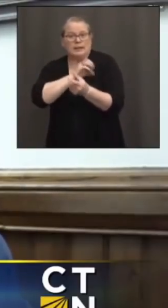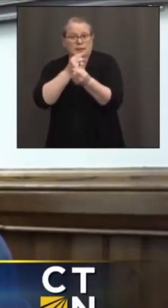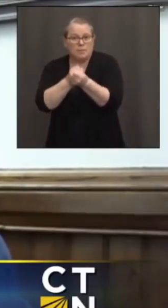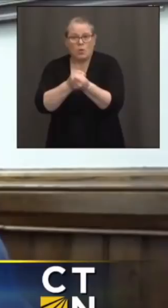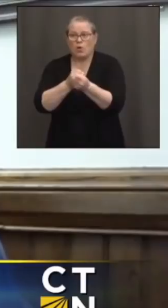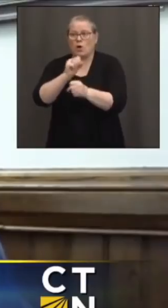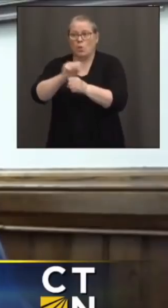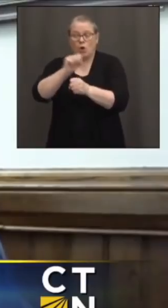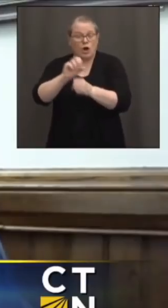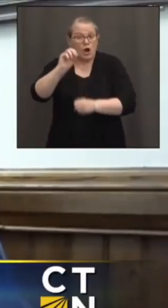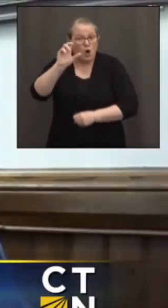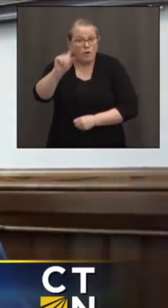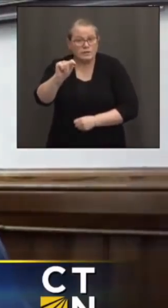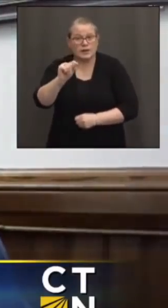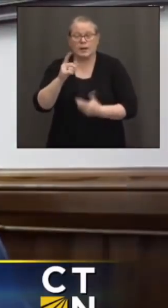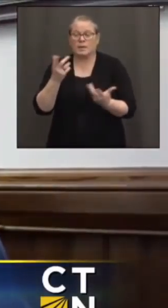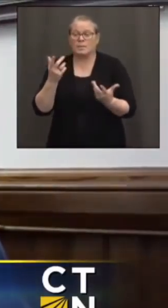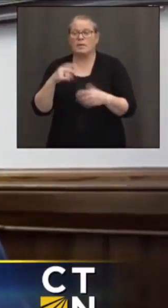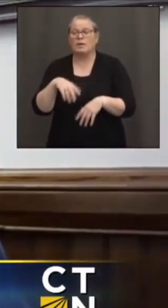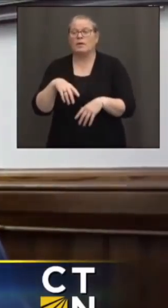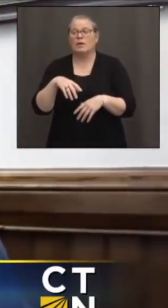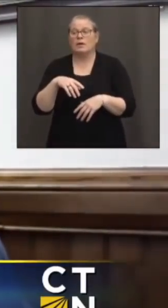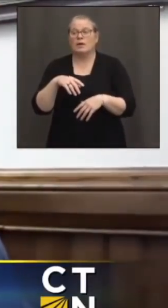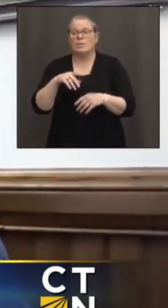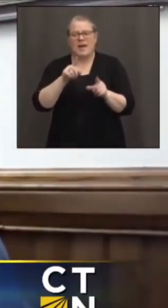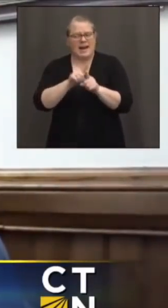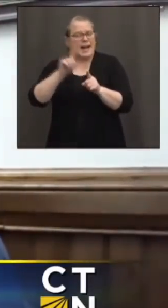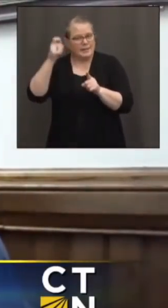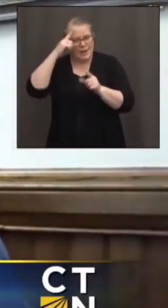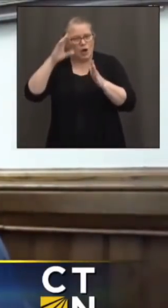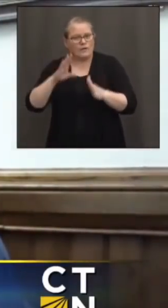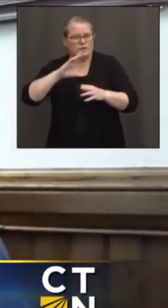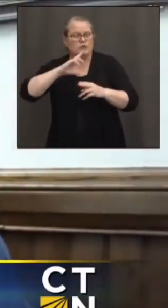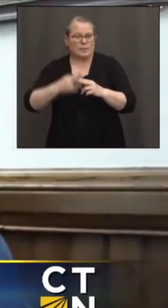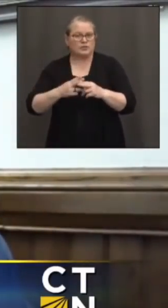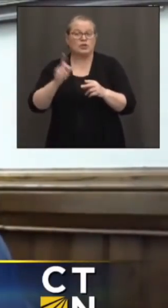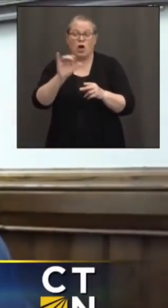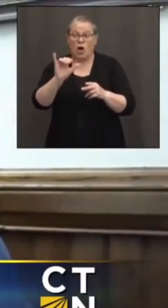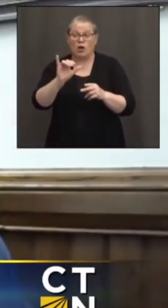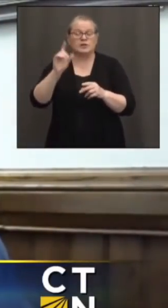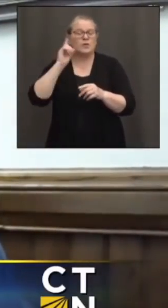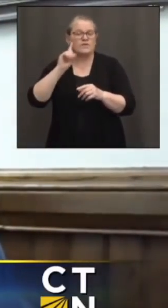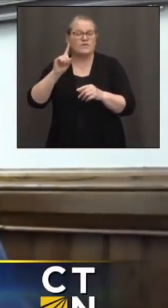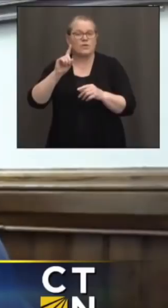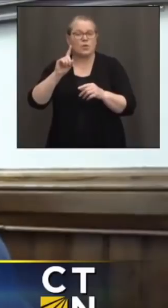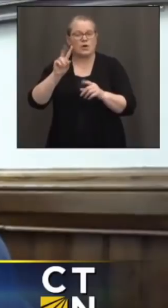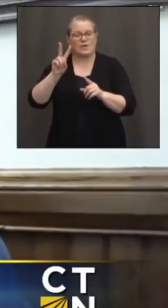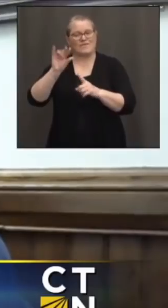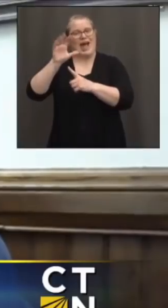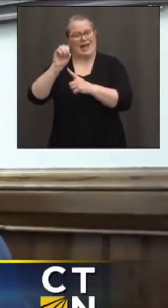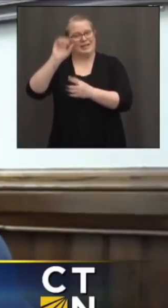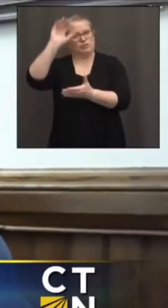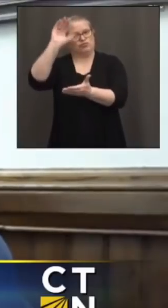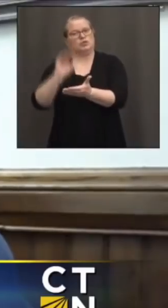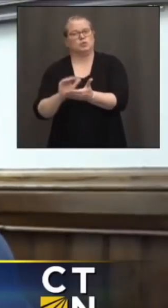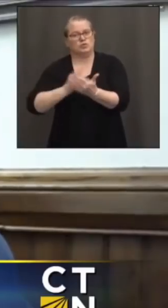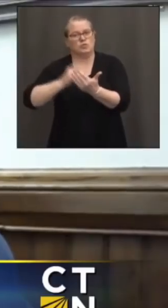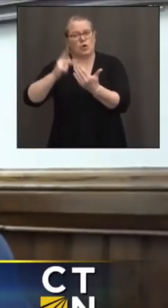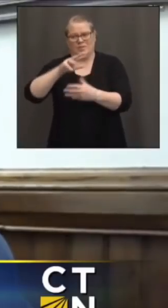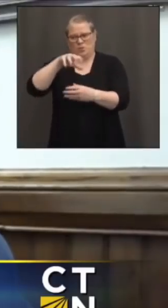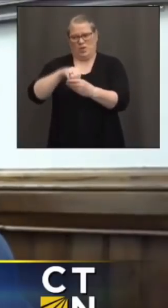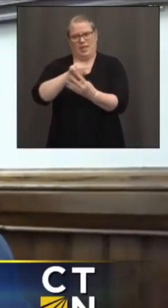or in the governor's, as stated, as well as for violence reduction programs within those particular cities.